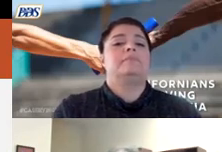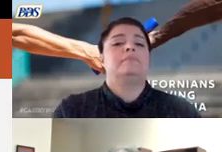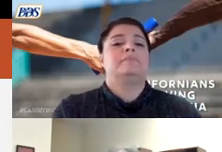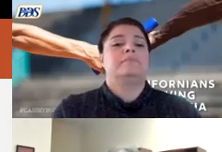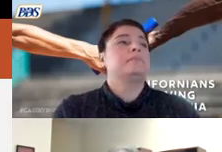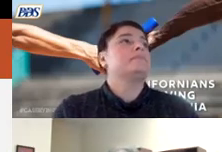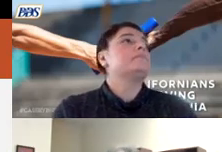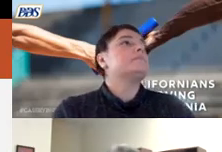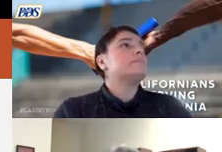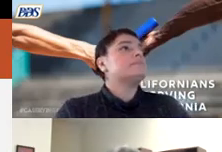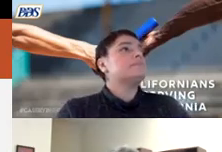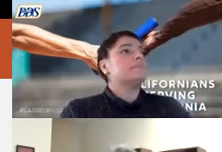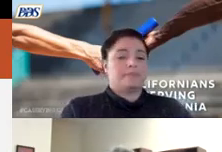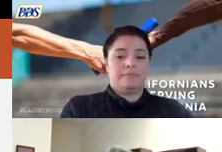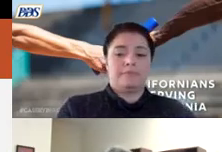i need to